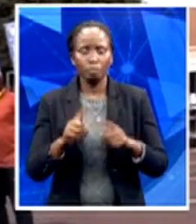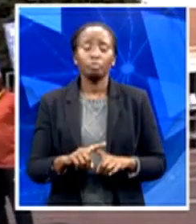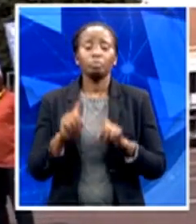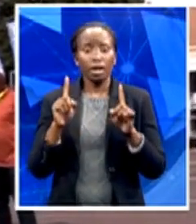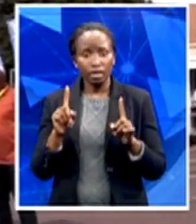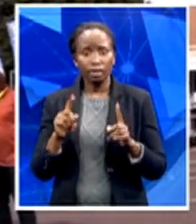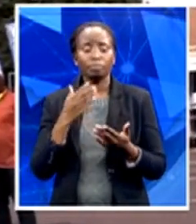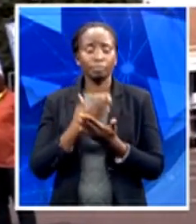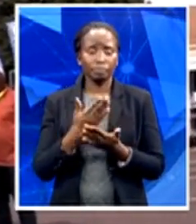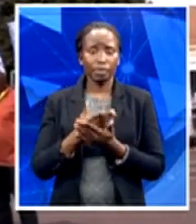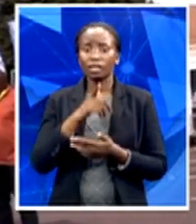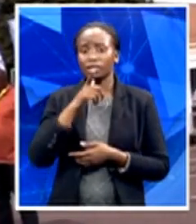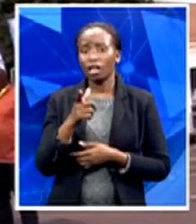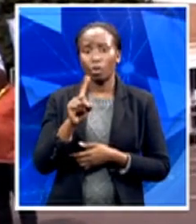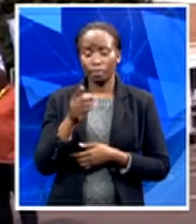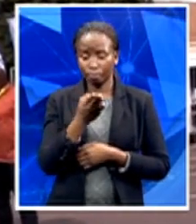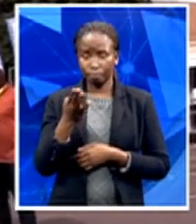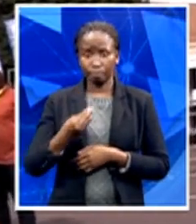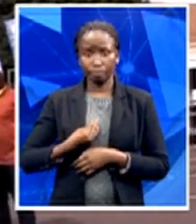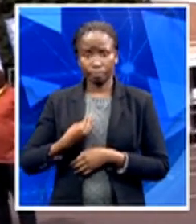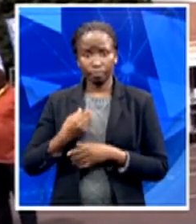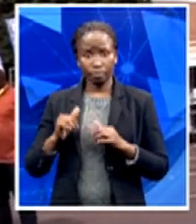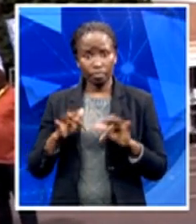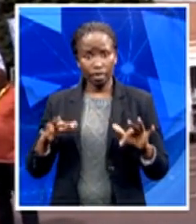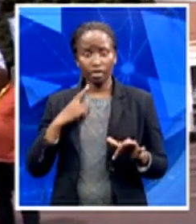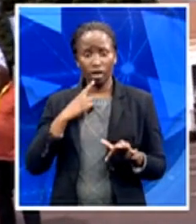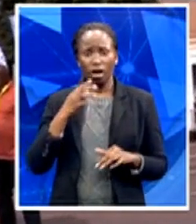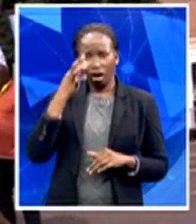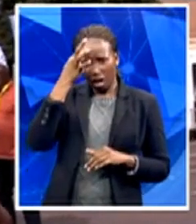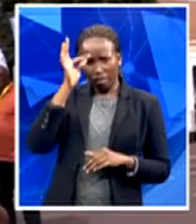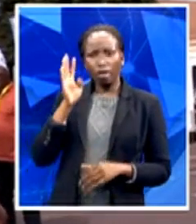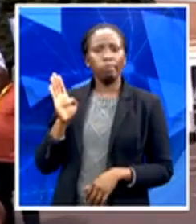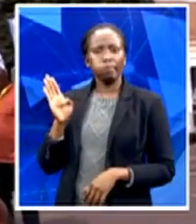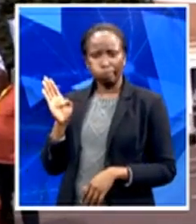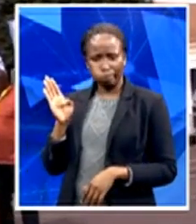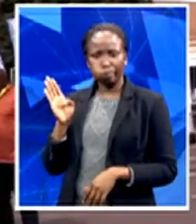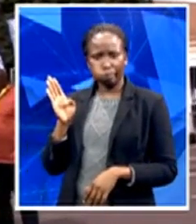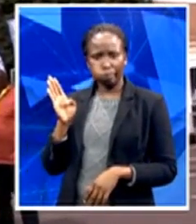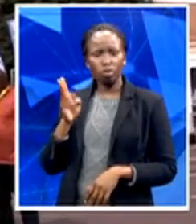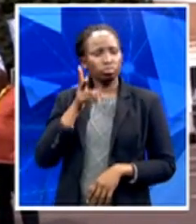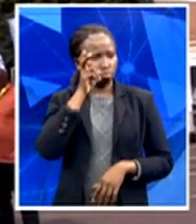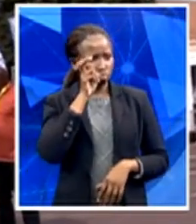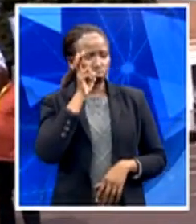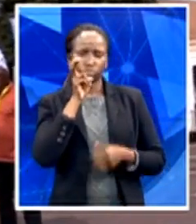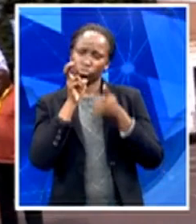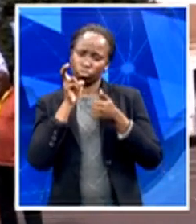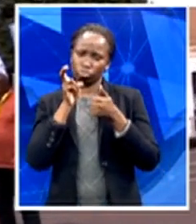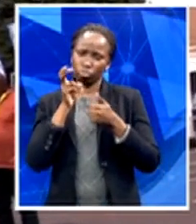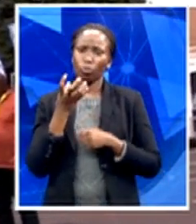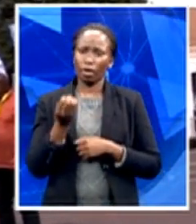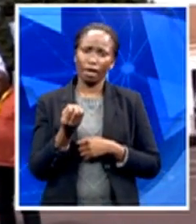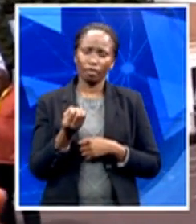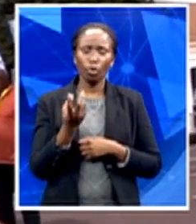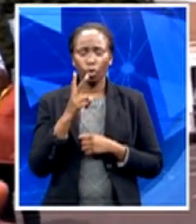that they have the government which is hearing them, they have the government which is sensitive to their views and